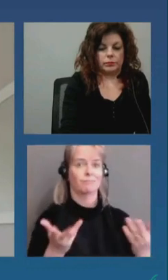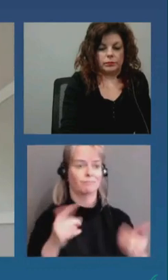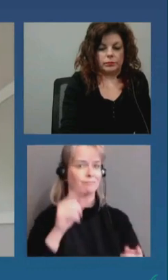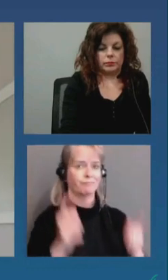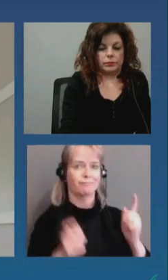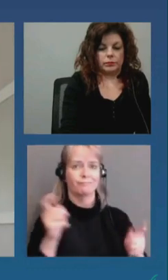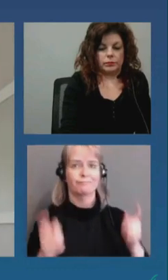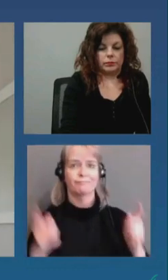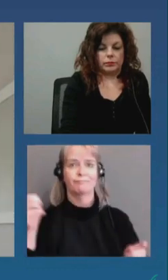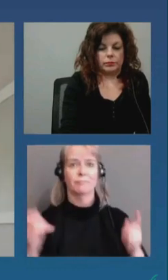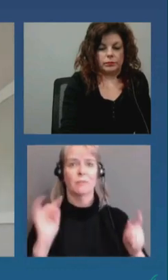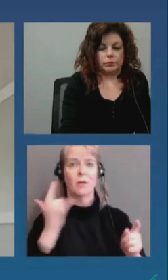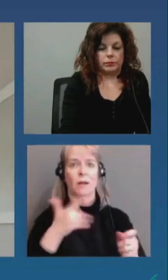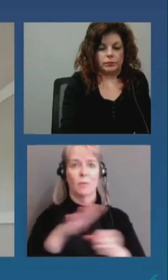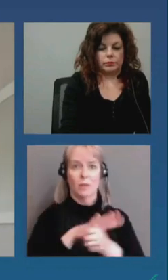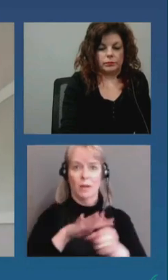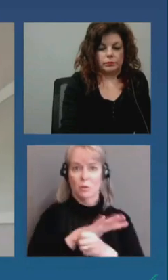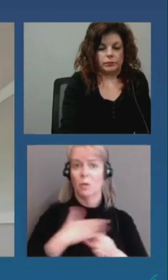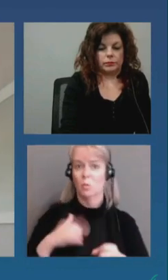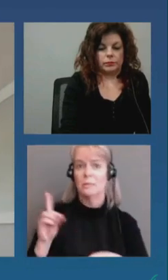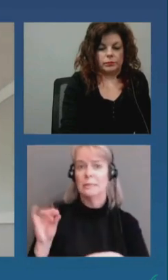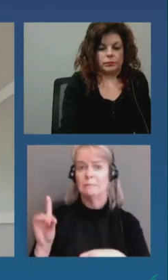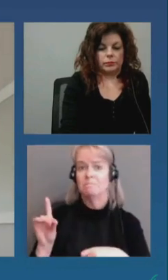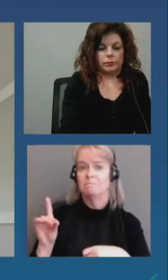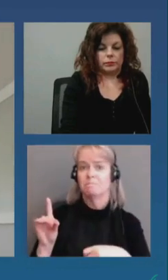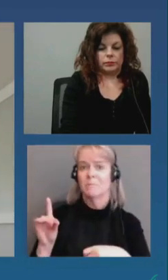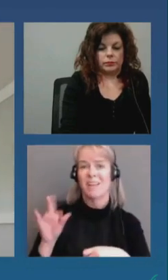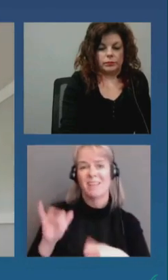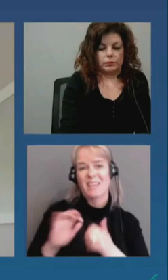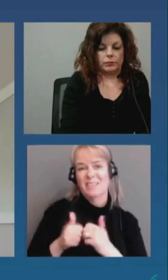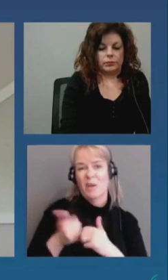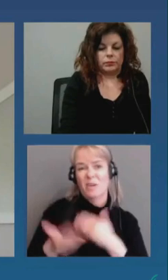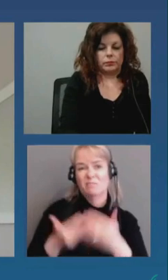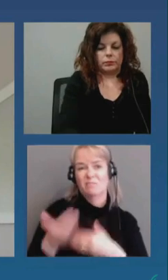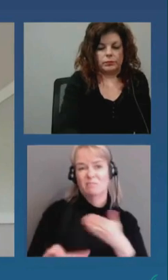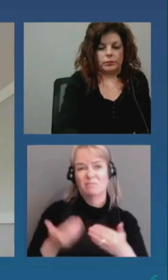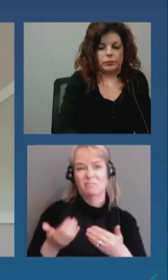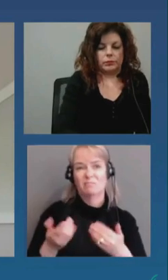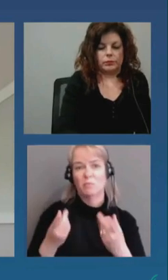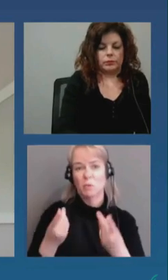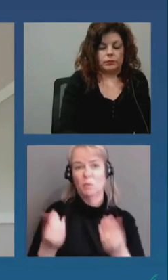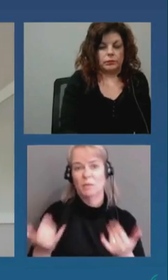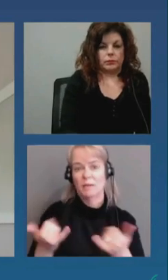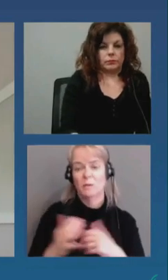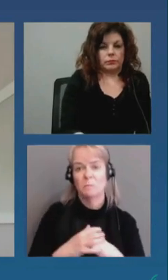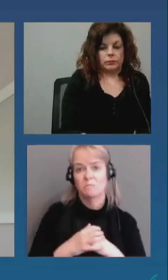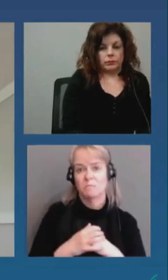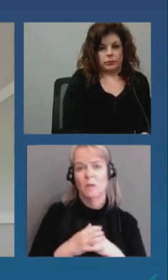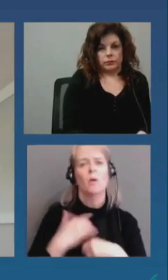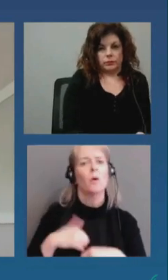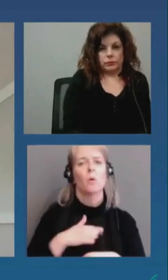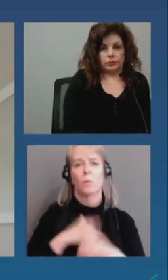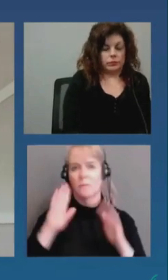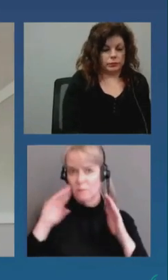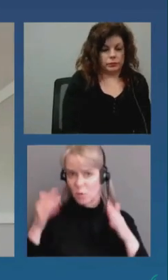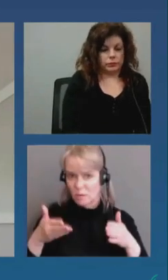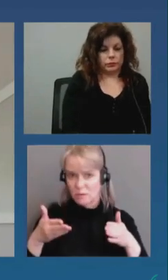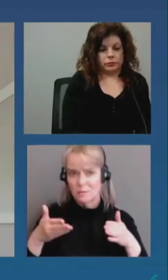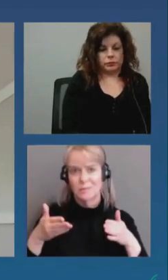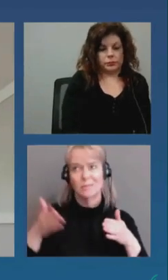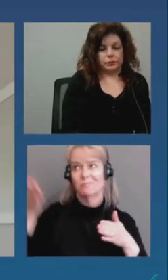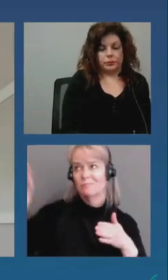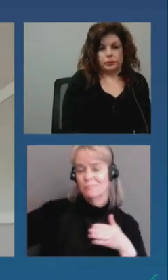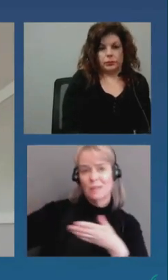so that's really how it's working right now is we're focusing within those